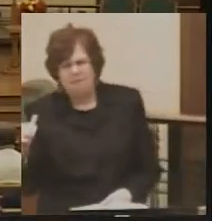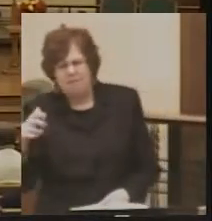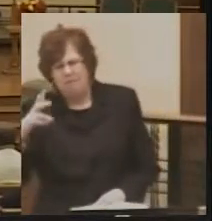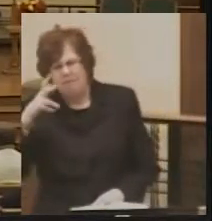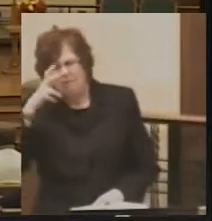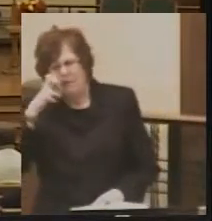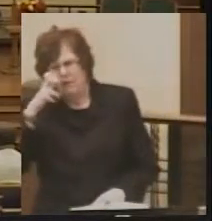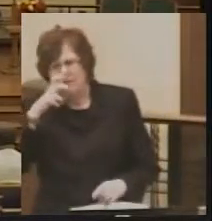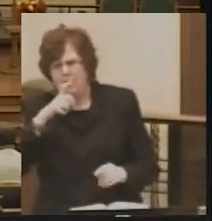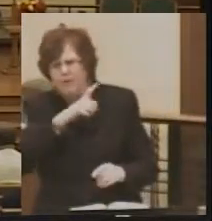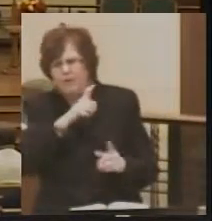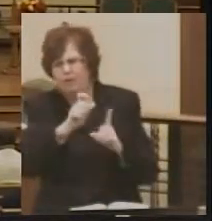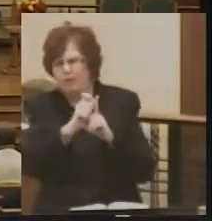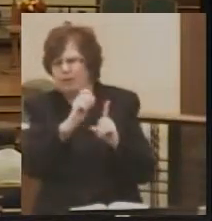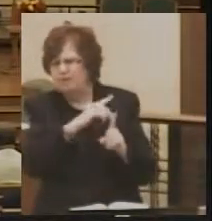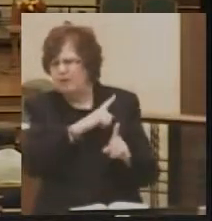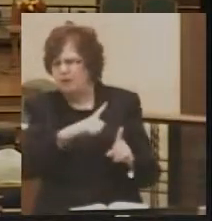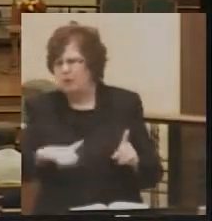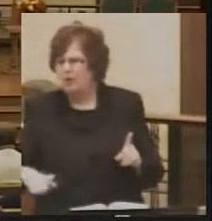a word of the Lord.